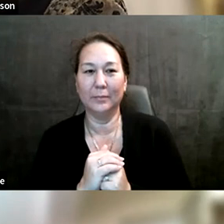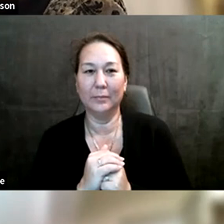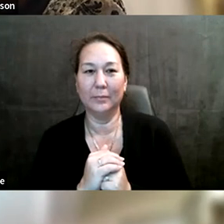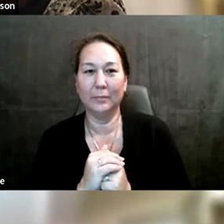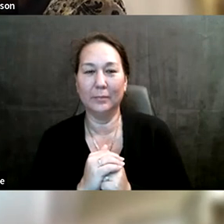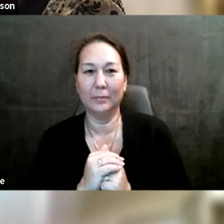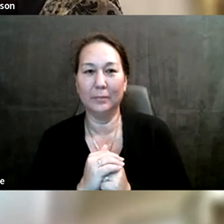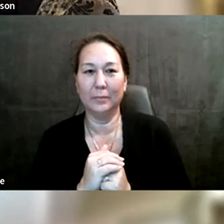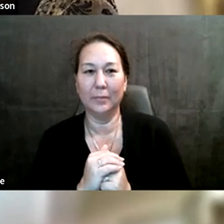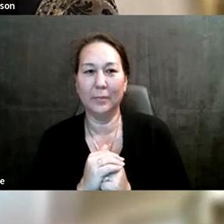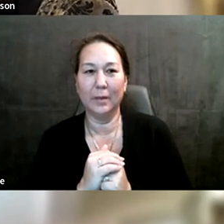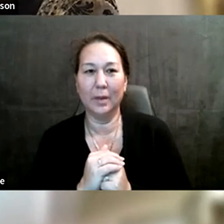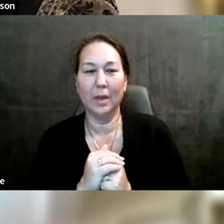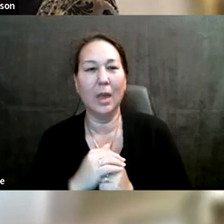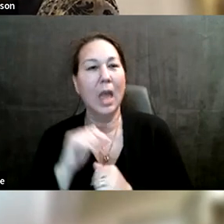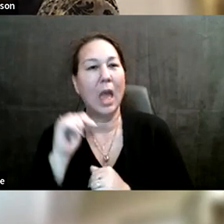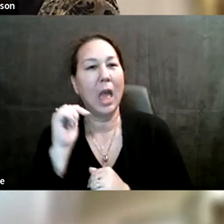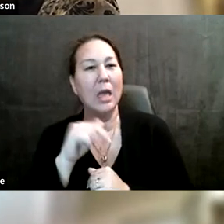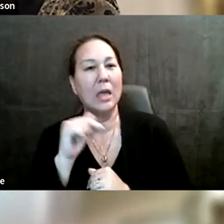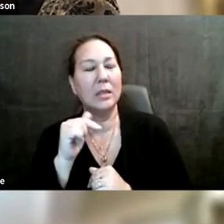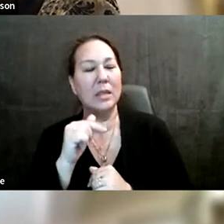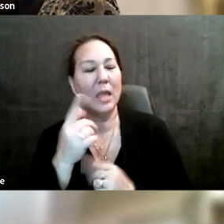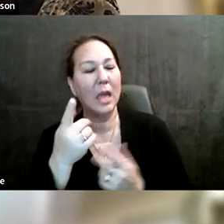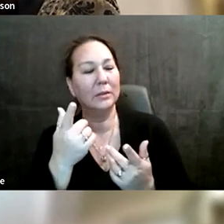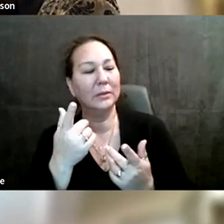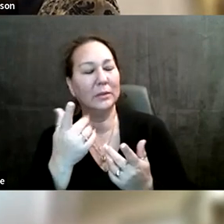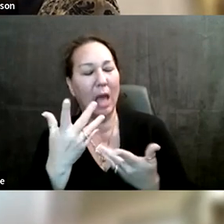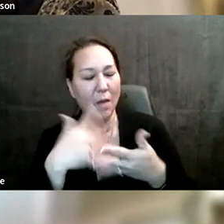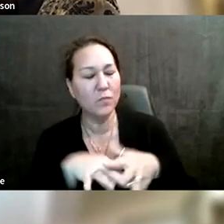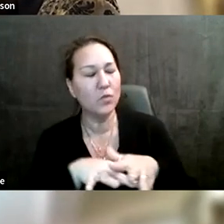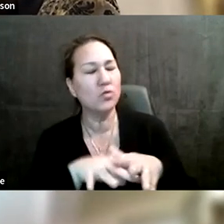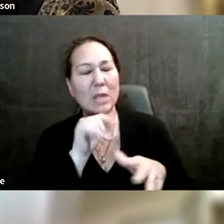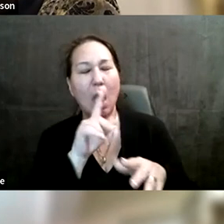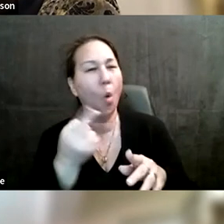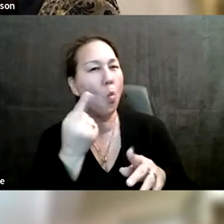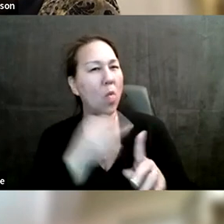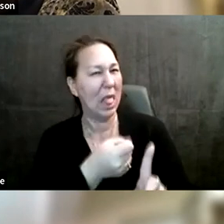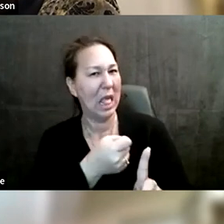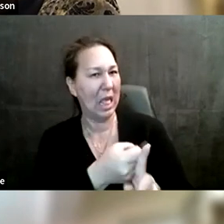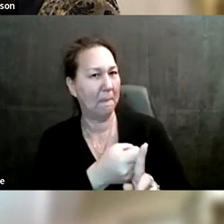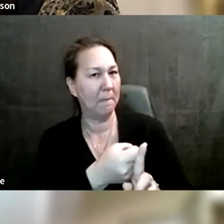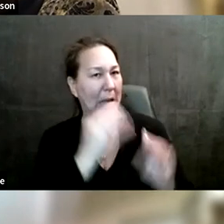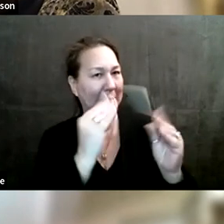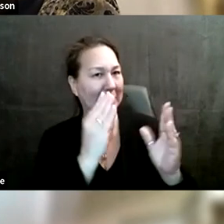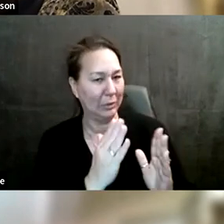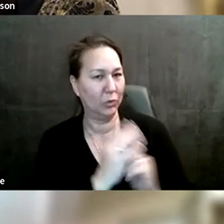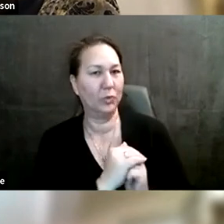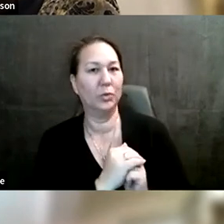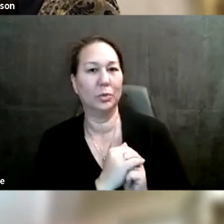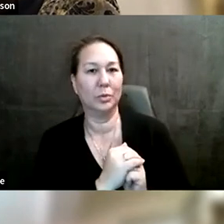um, fusion is not only going to impact, um, teachers. Sino también va